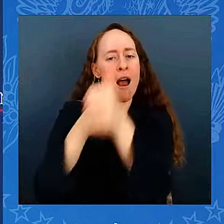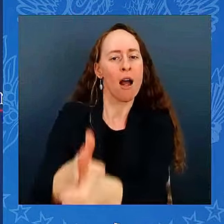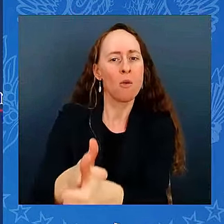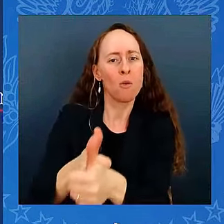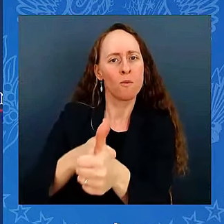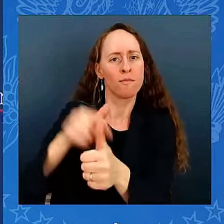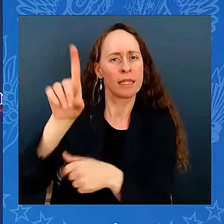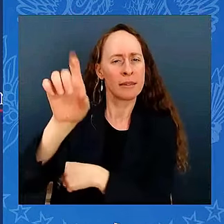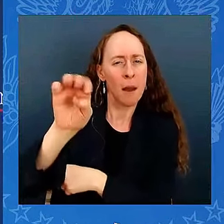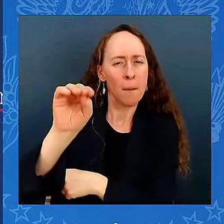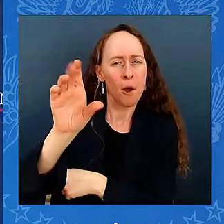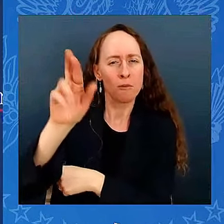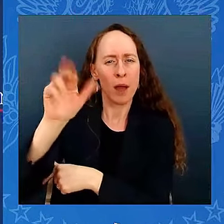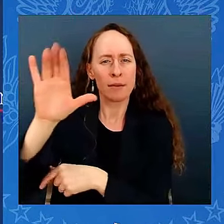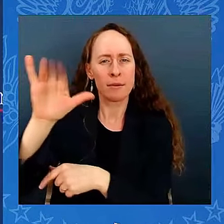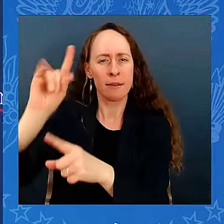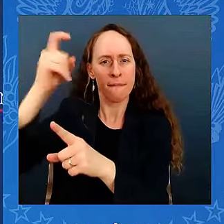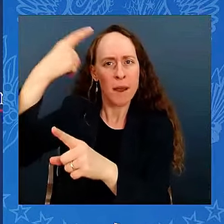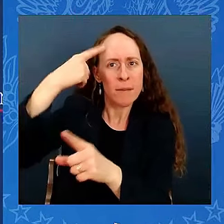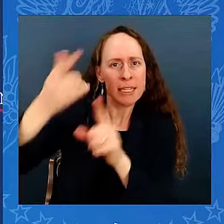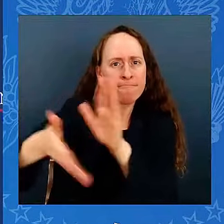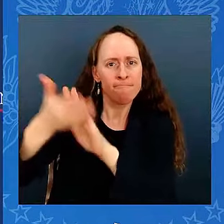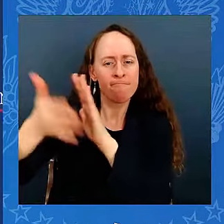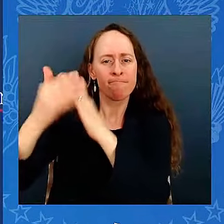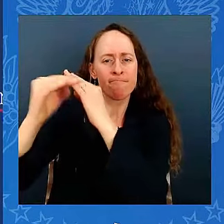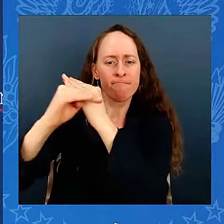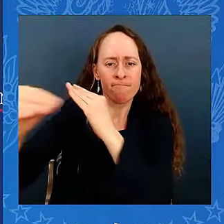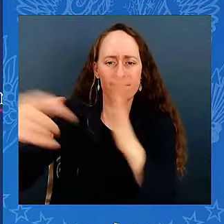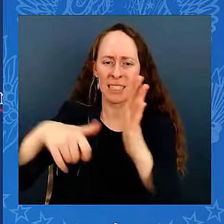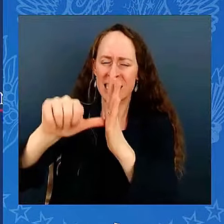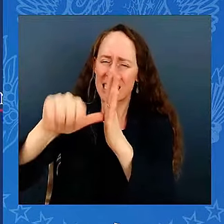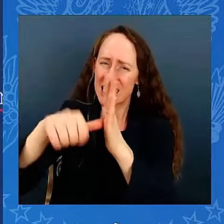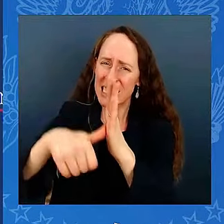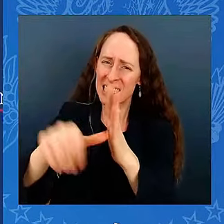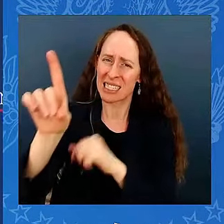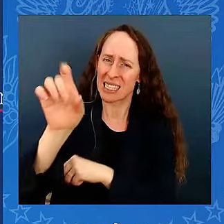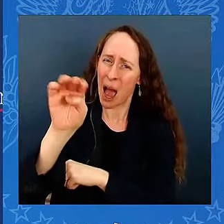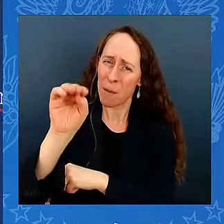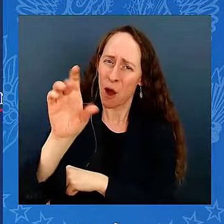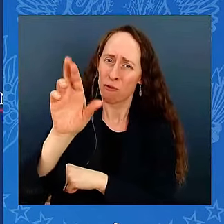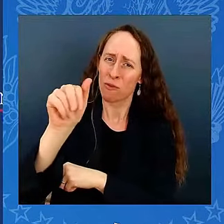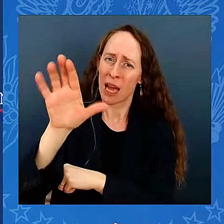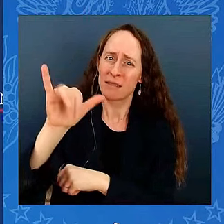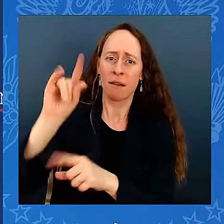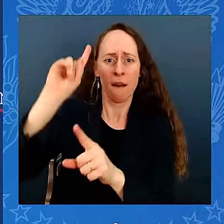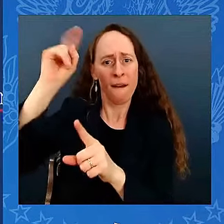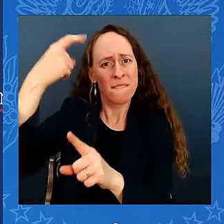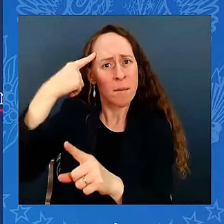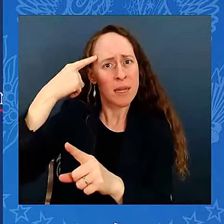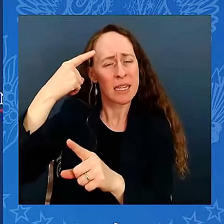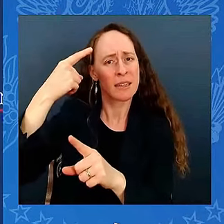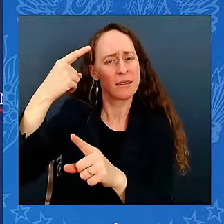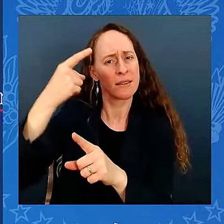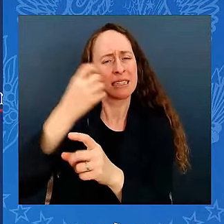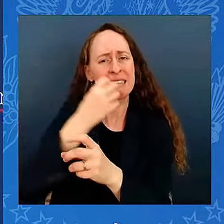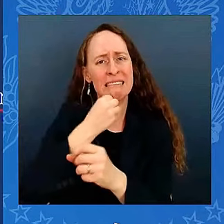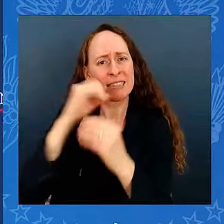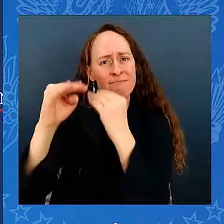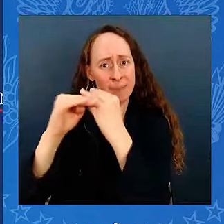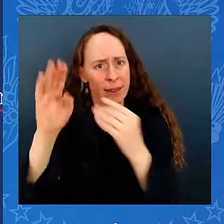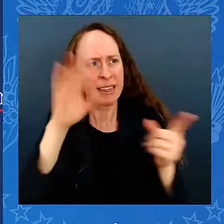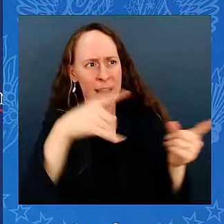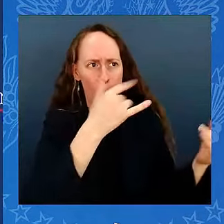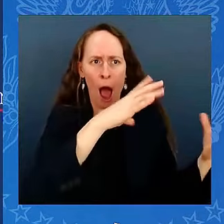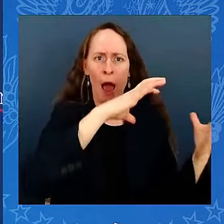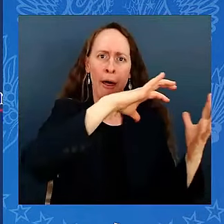for the first time I ran, but it's really under stress. For real. We we can never lose the